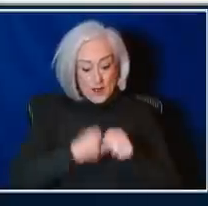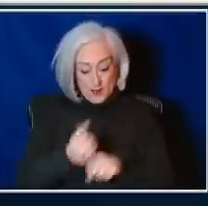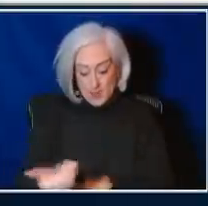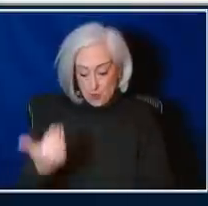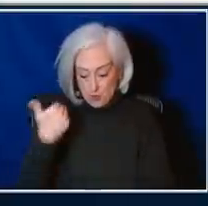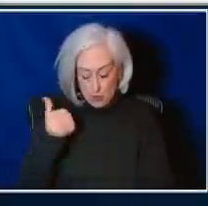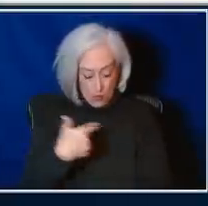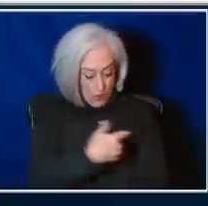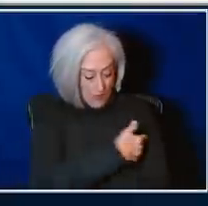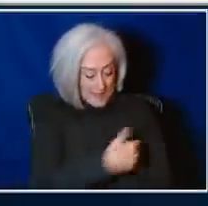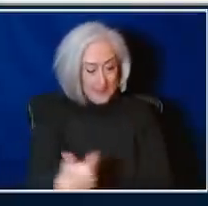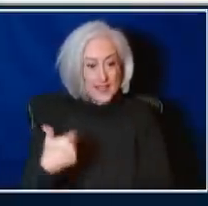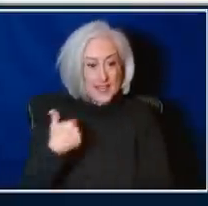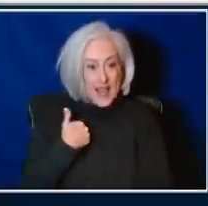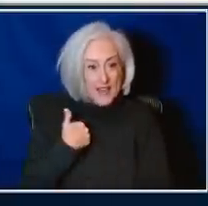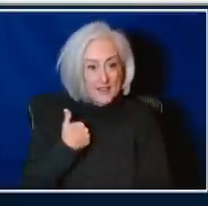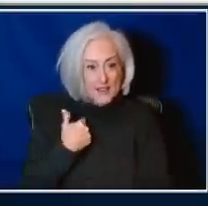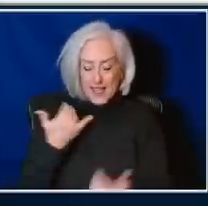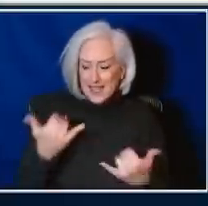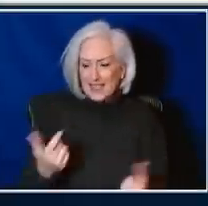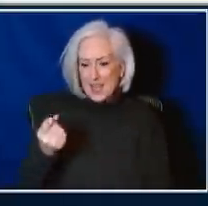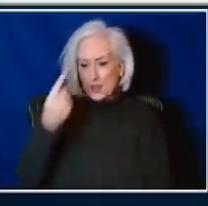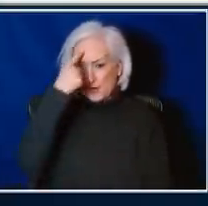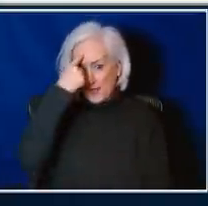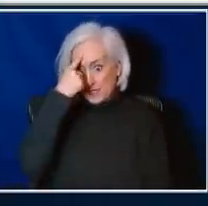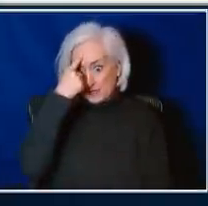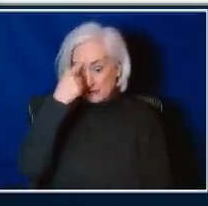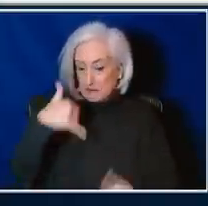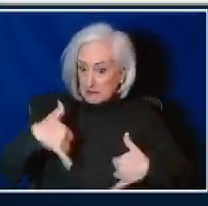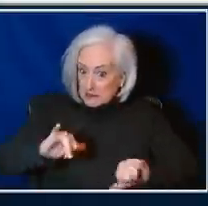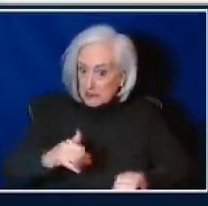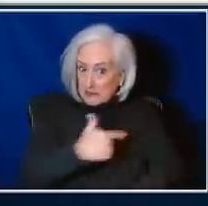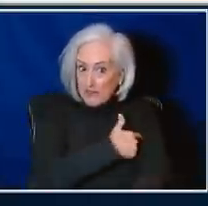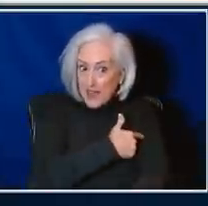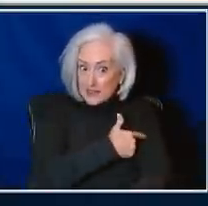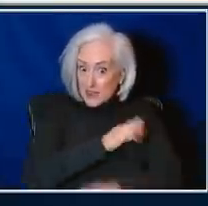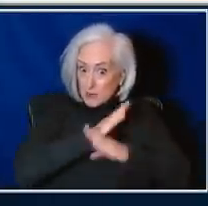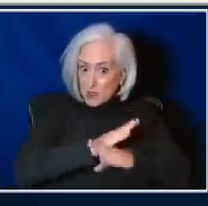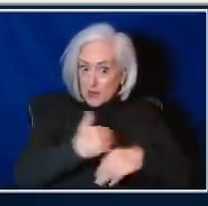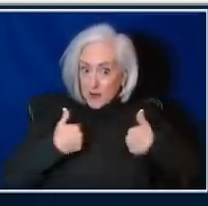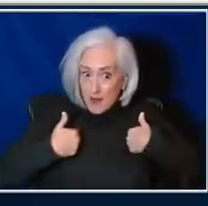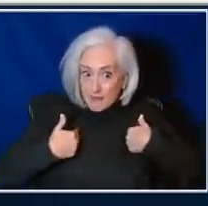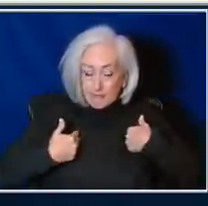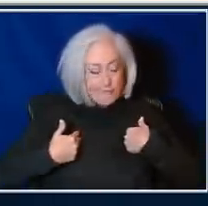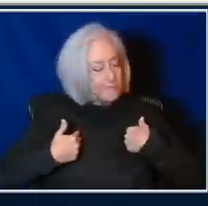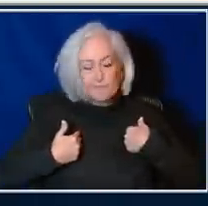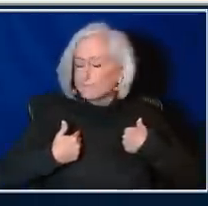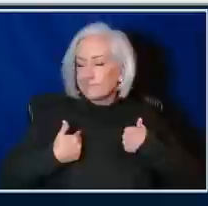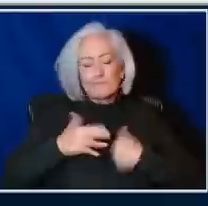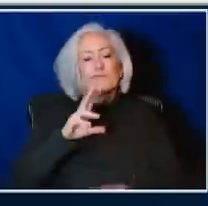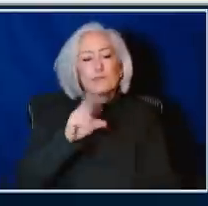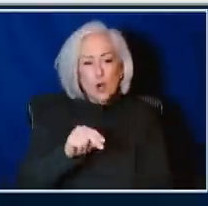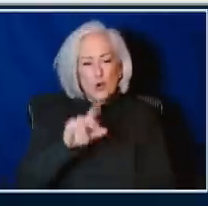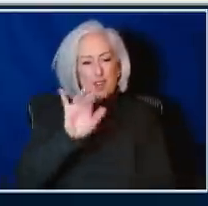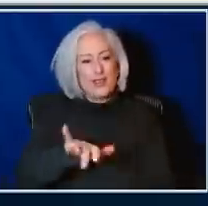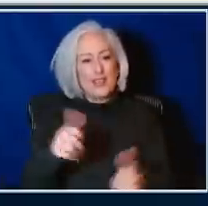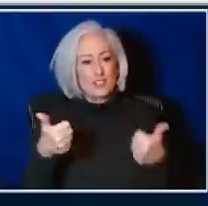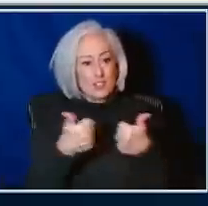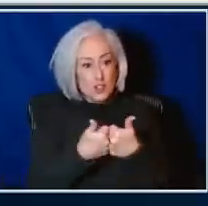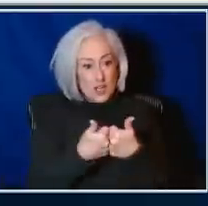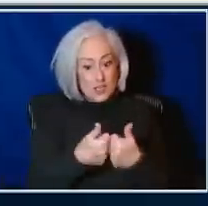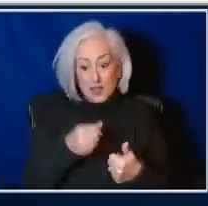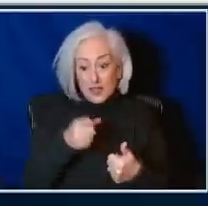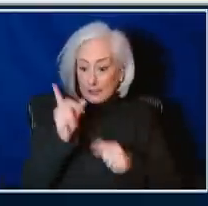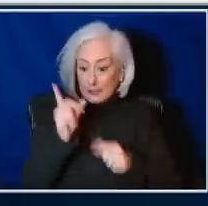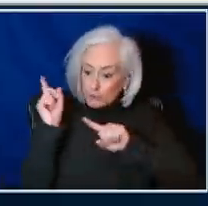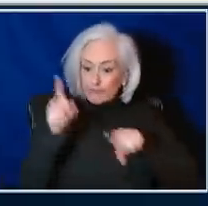you wonder, am I vaccinated? The answer is, you're really not so vaccinated anymore, right? I think that's part of the challenge we face. And if people will get the bivalent vaccination,